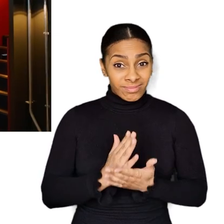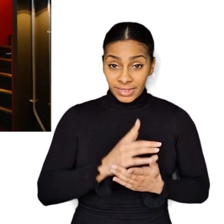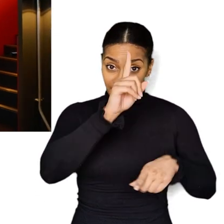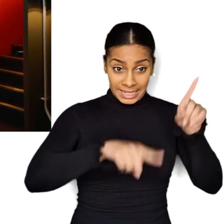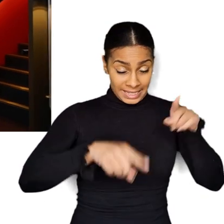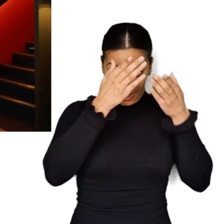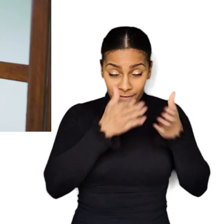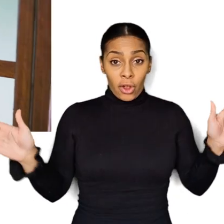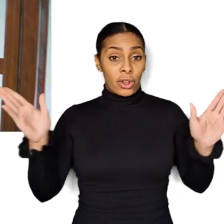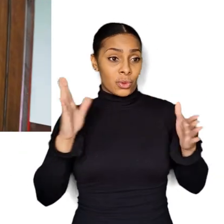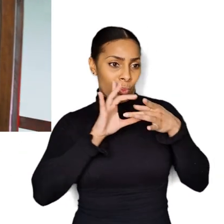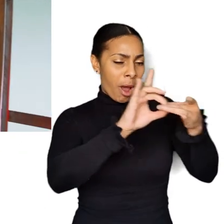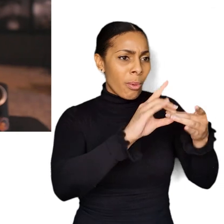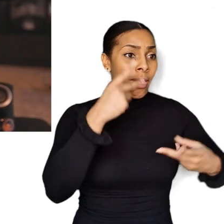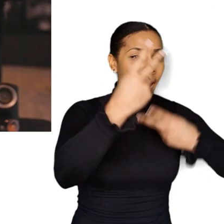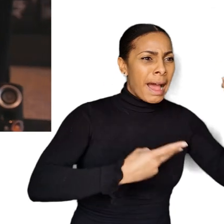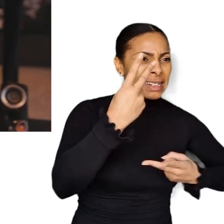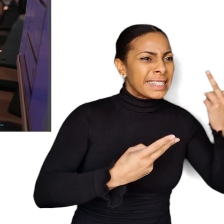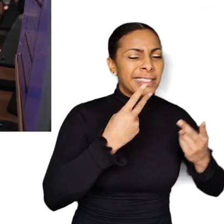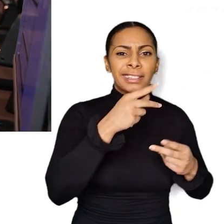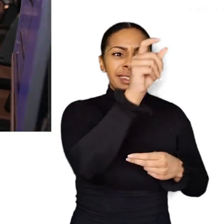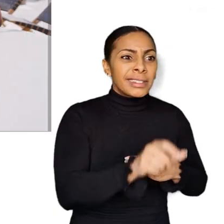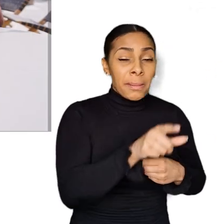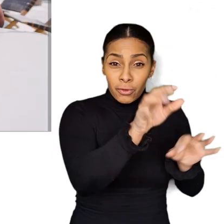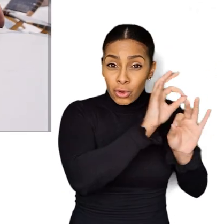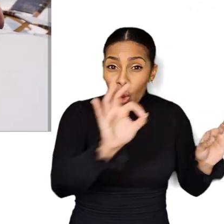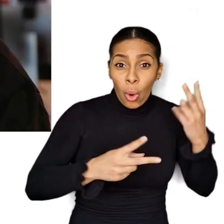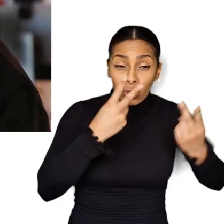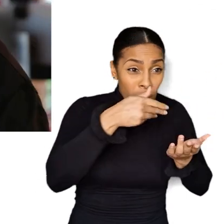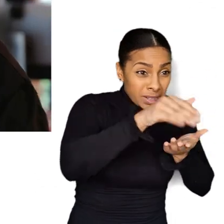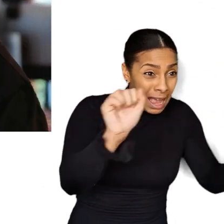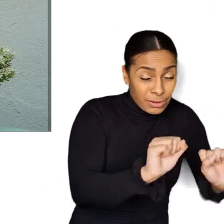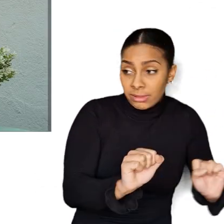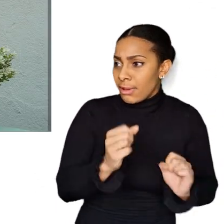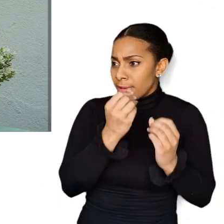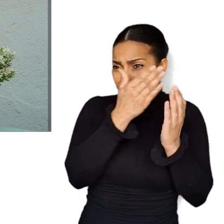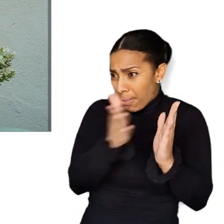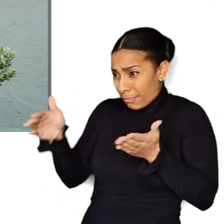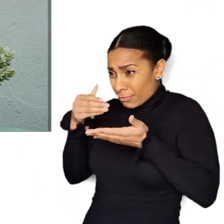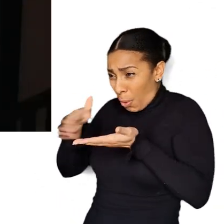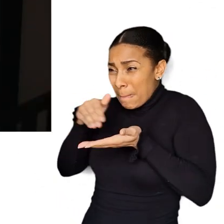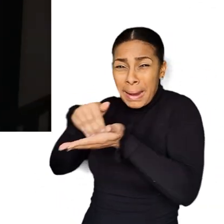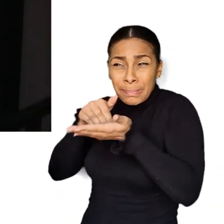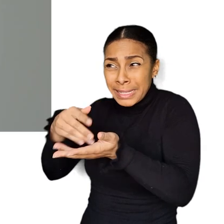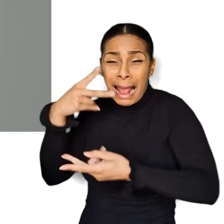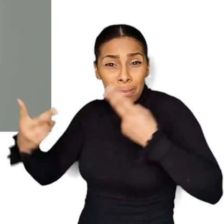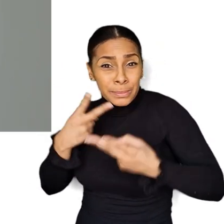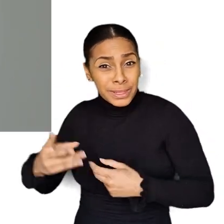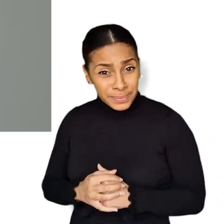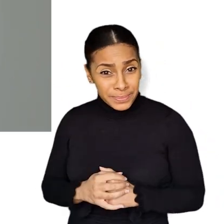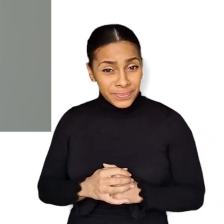It's very diverse working on artists of all different scales, people that have no singles now to people that have sold millions of albums.